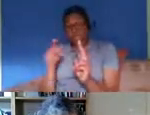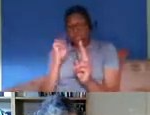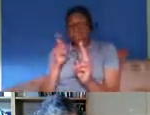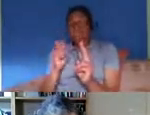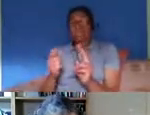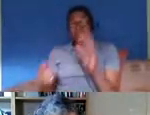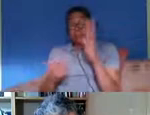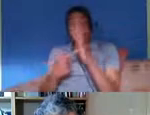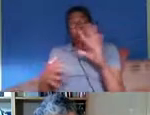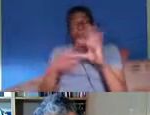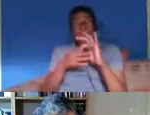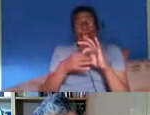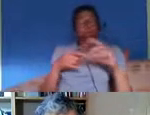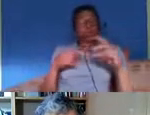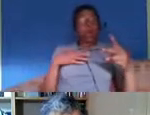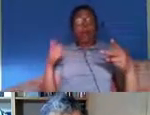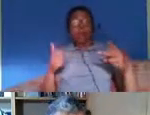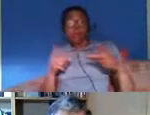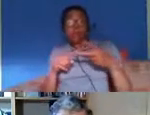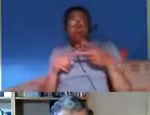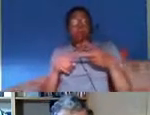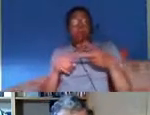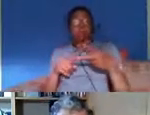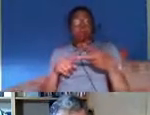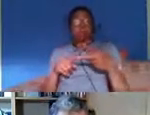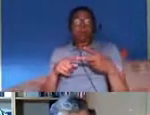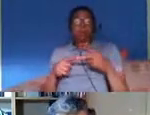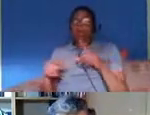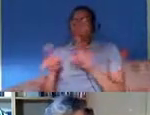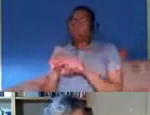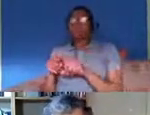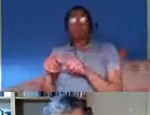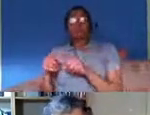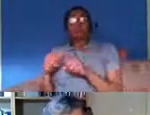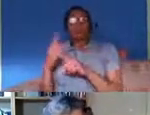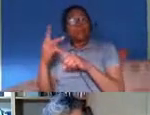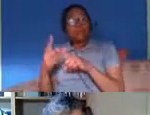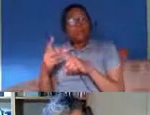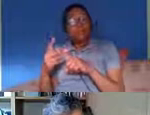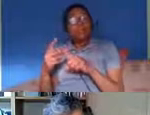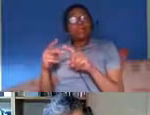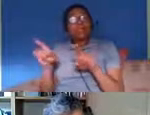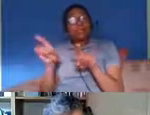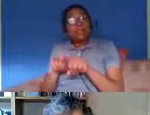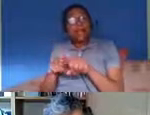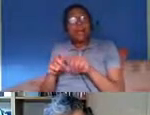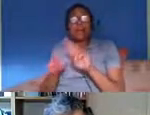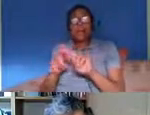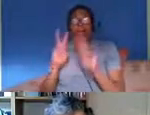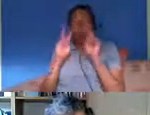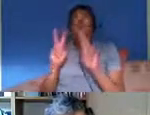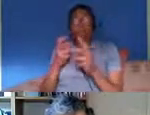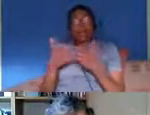and it also impacts it's also replicated in terms of people's living arrangements uh